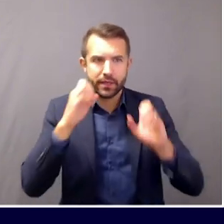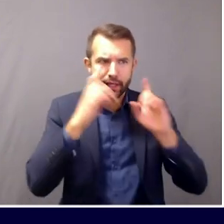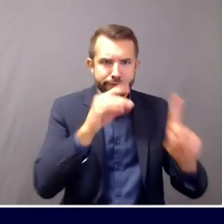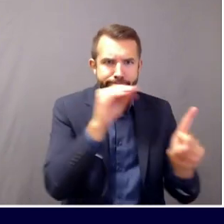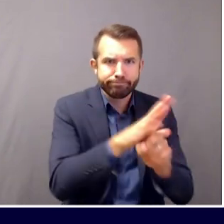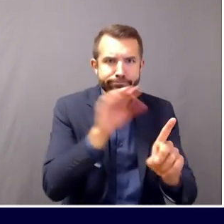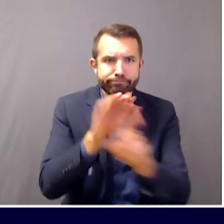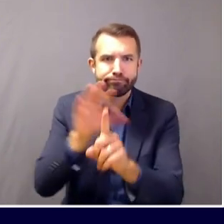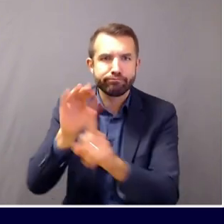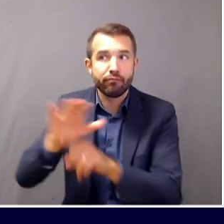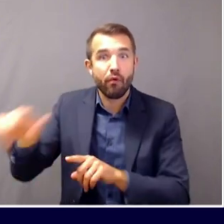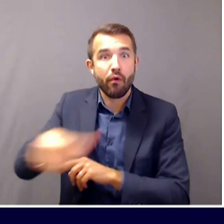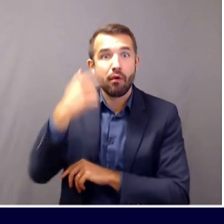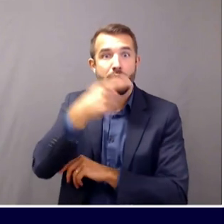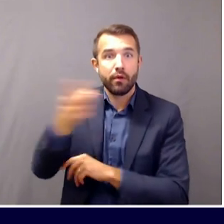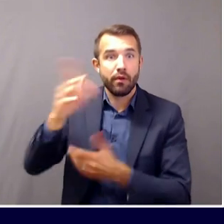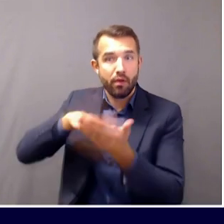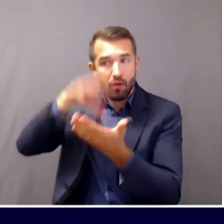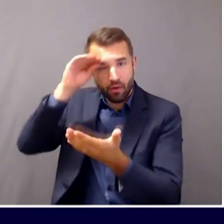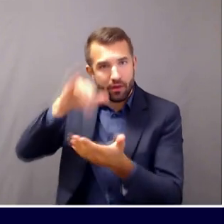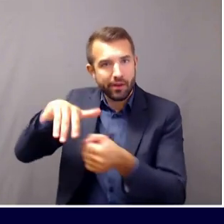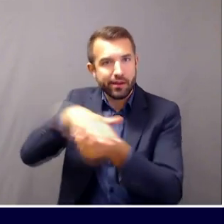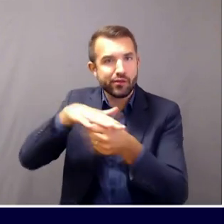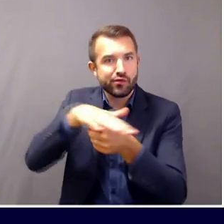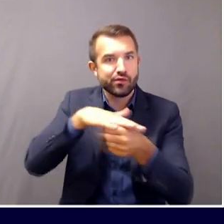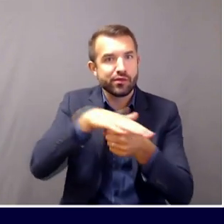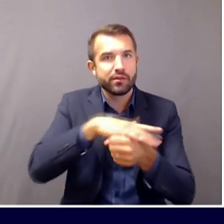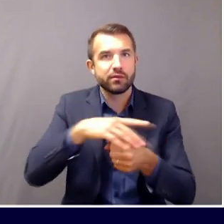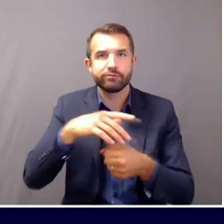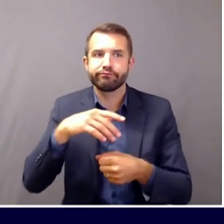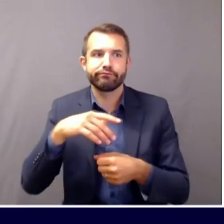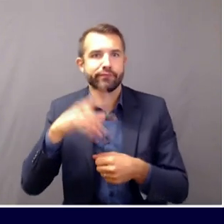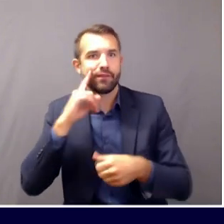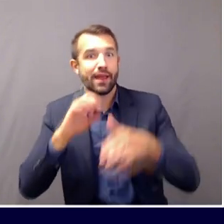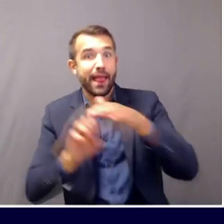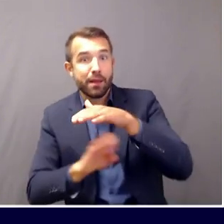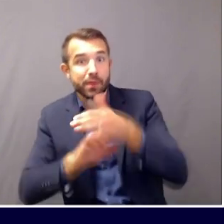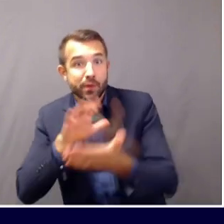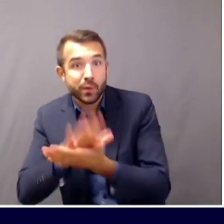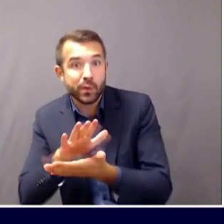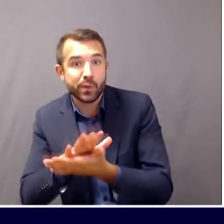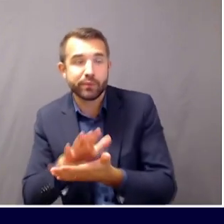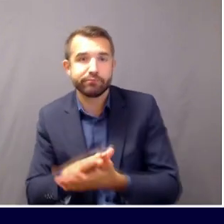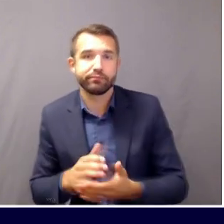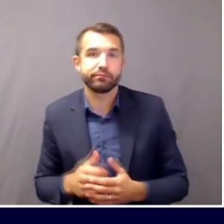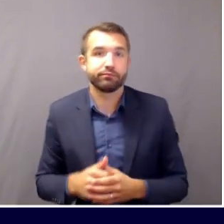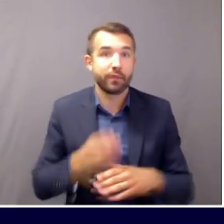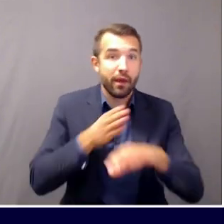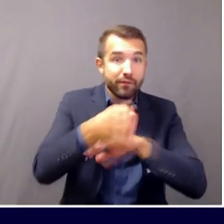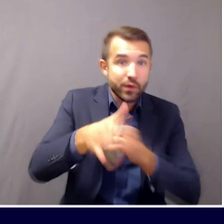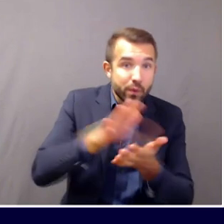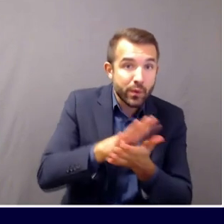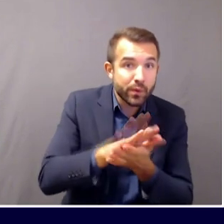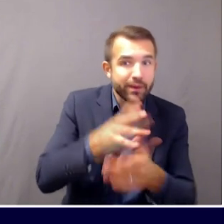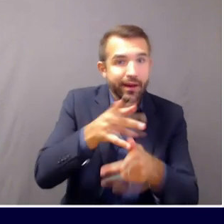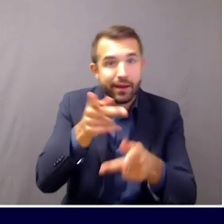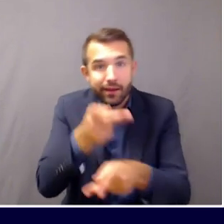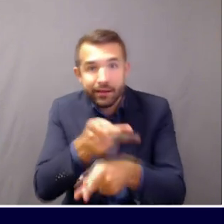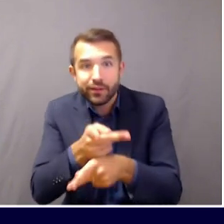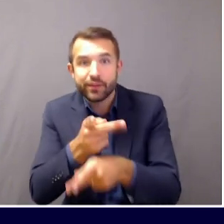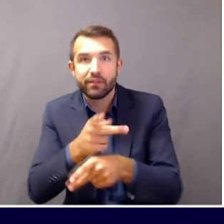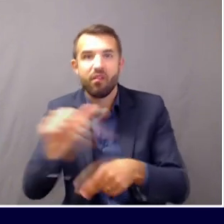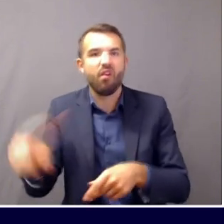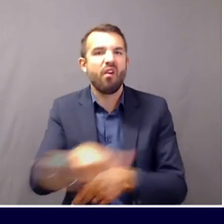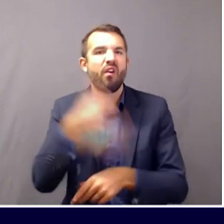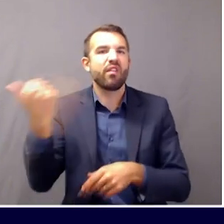elementary school children in aftercare settings. Bethel proposes a Keep Healthy, Keep Open campaign, featuring